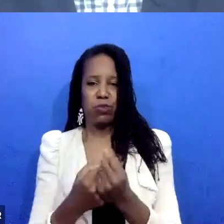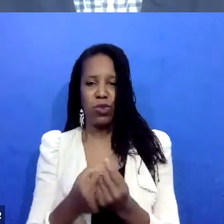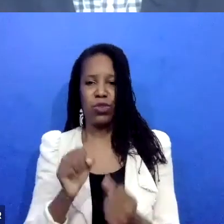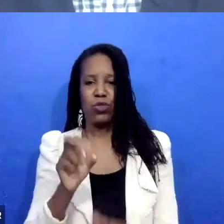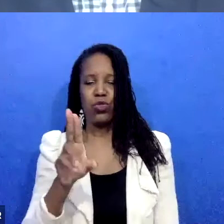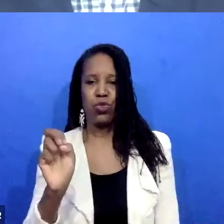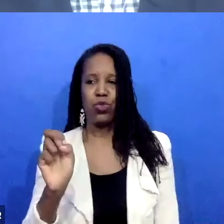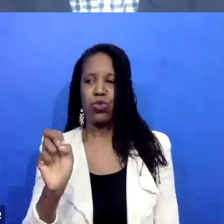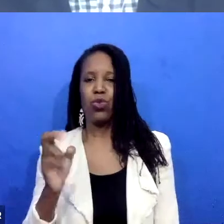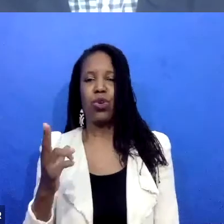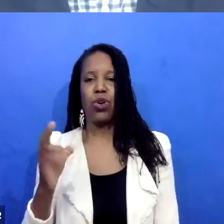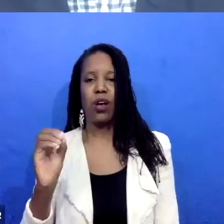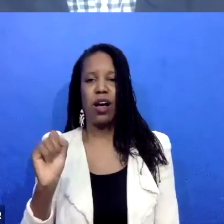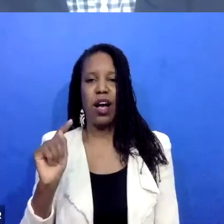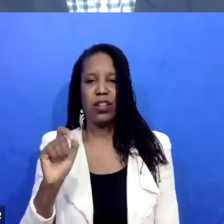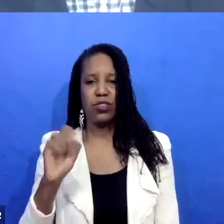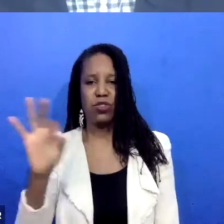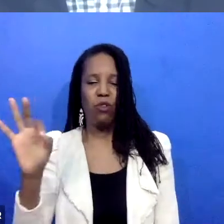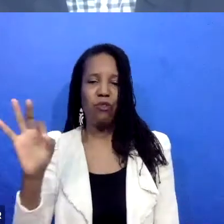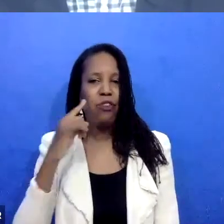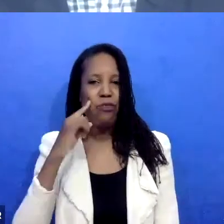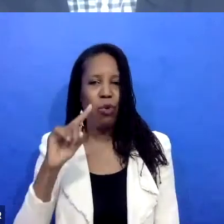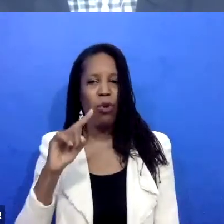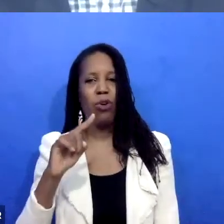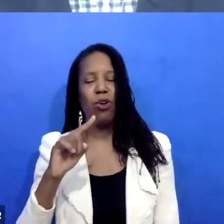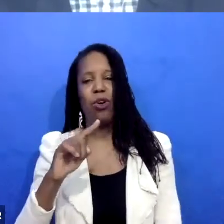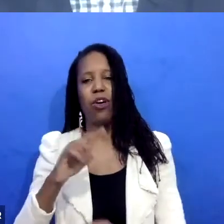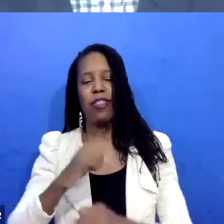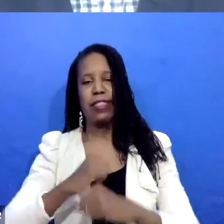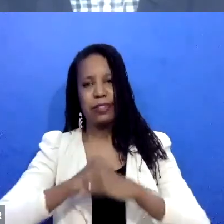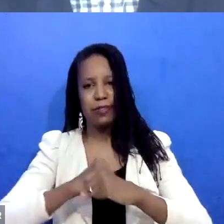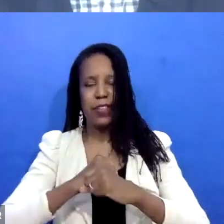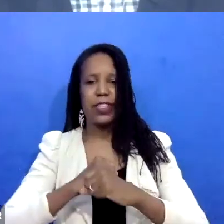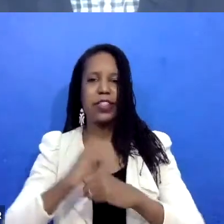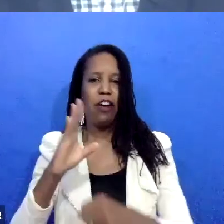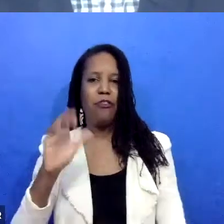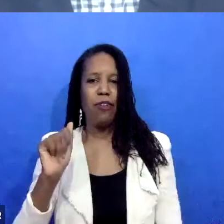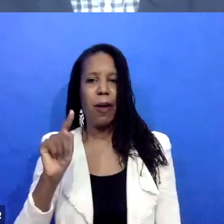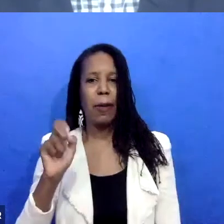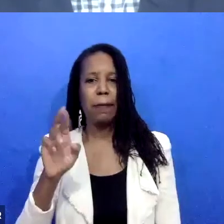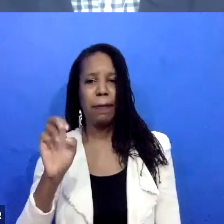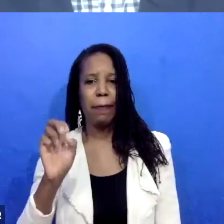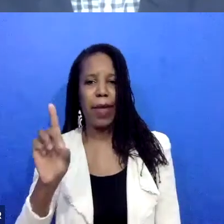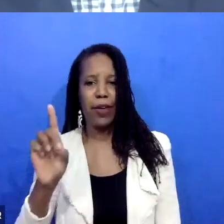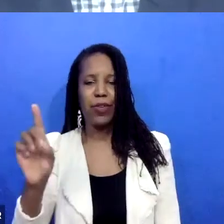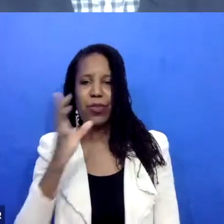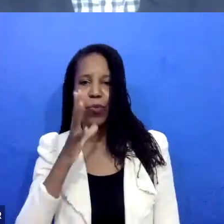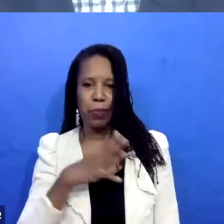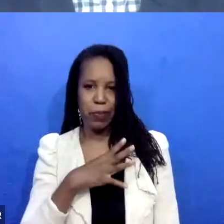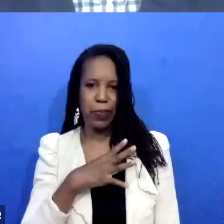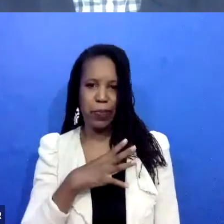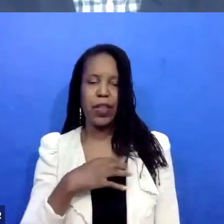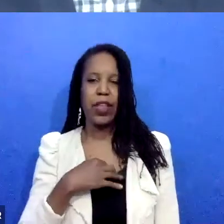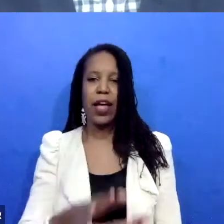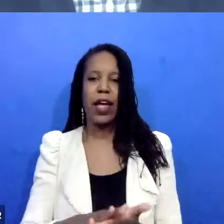Women, and really just ultimately became a public defender for many years. And during that time, I